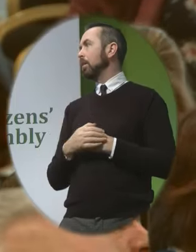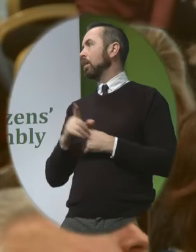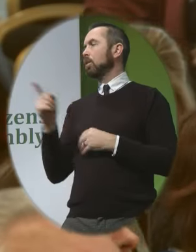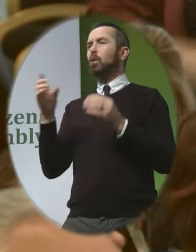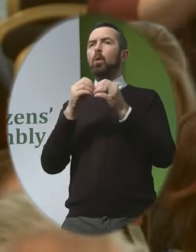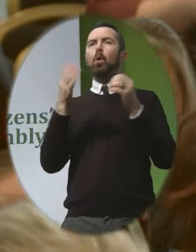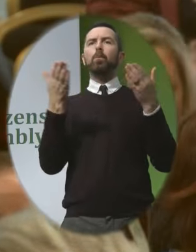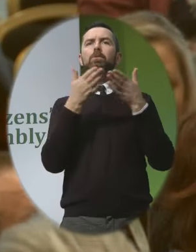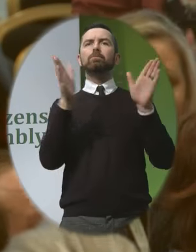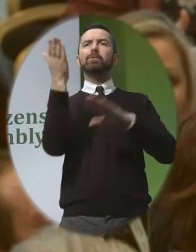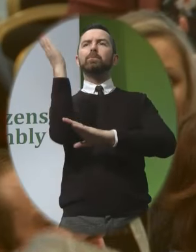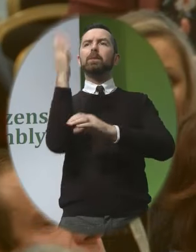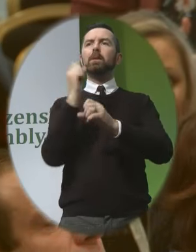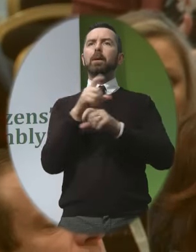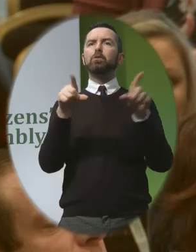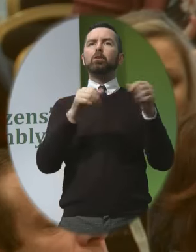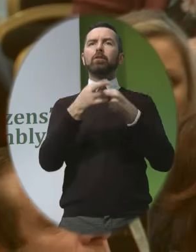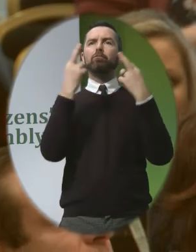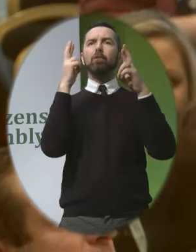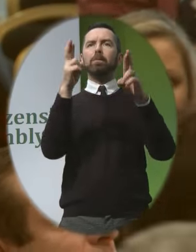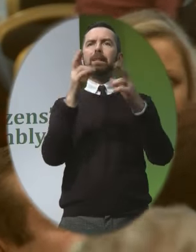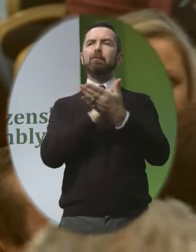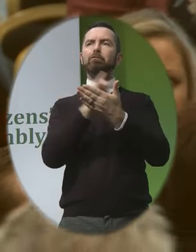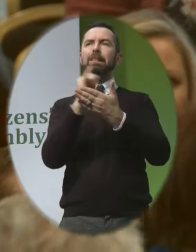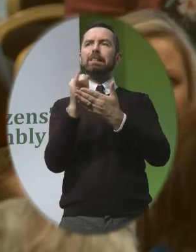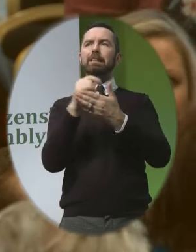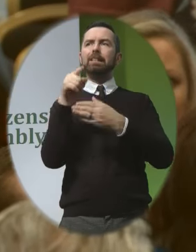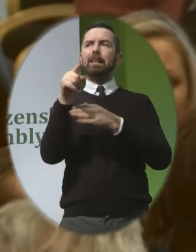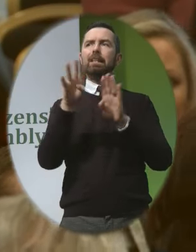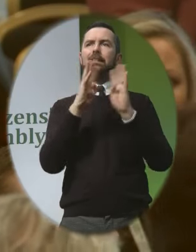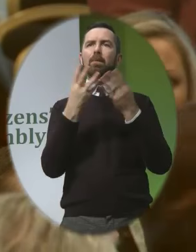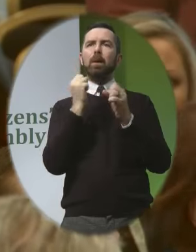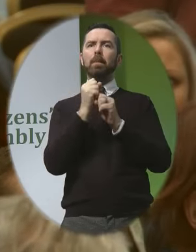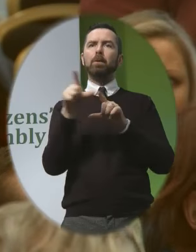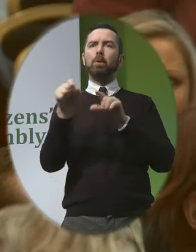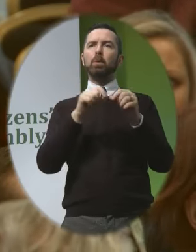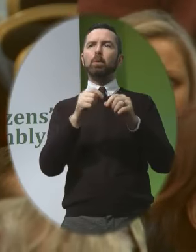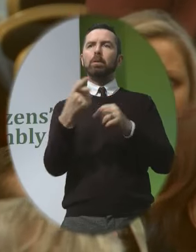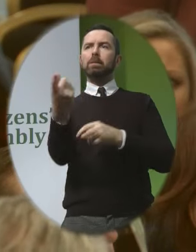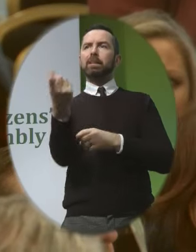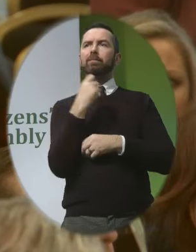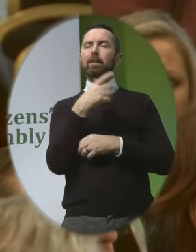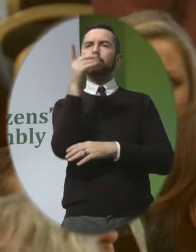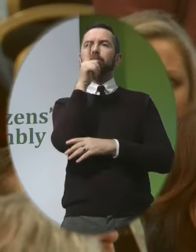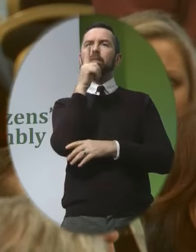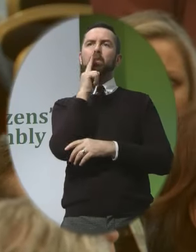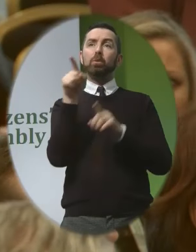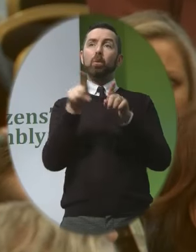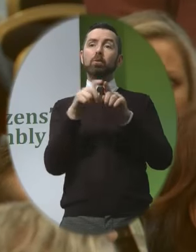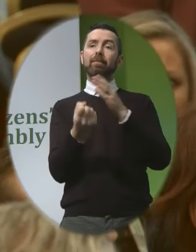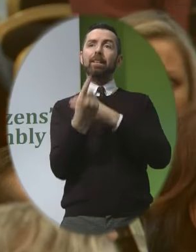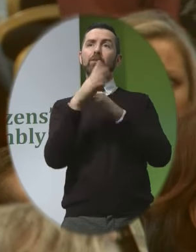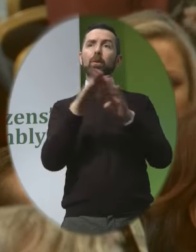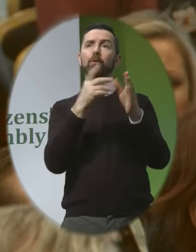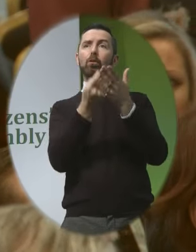the Assembly's choice Of representatives such as Gilda C.O. and Dr. Lohr as if they're vested interests Would you also have issue with